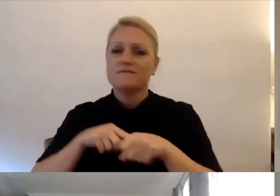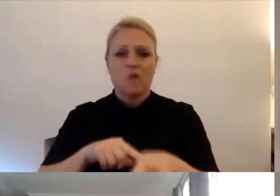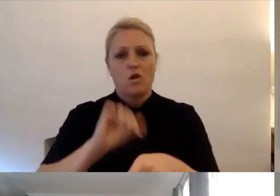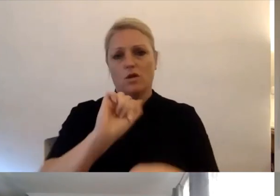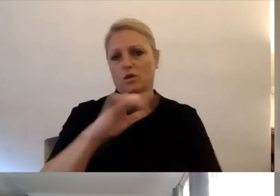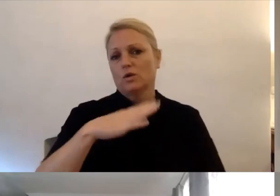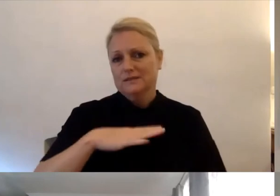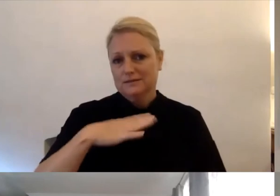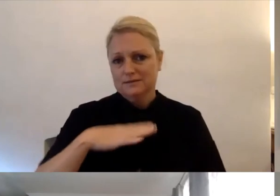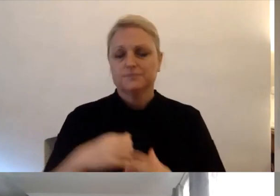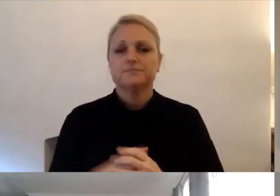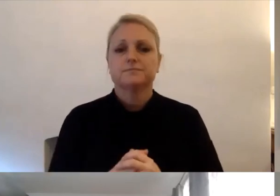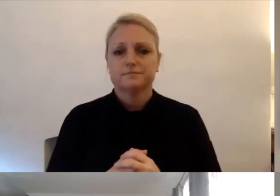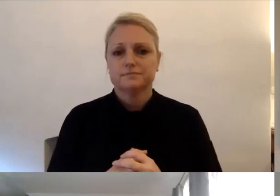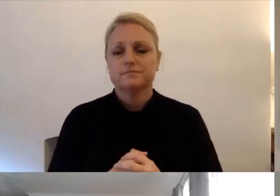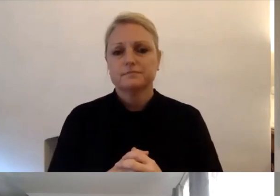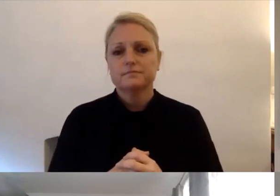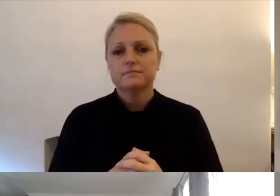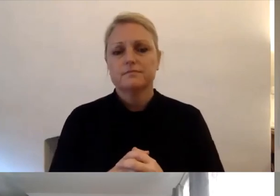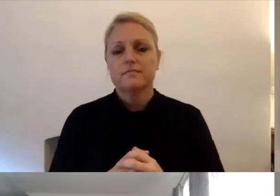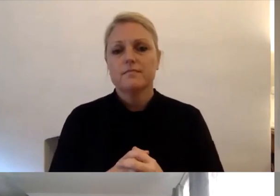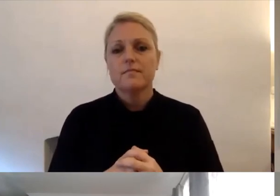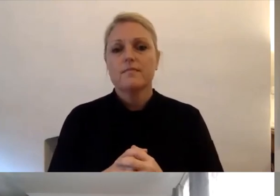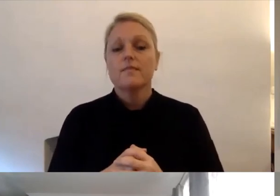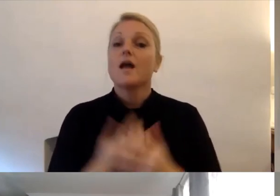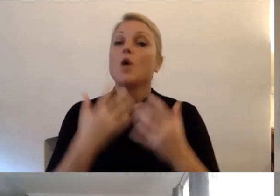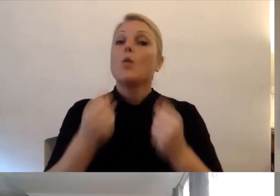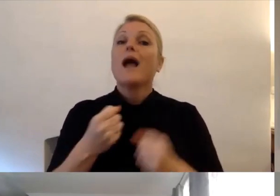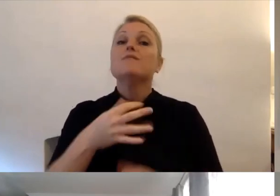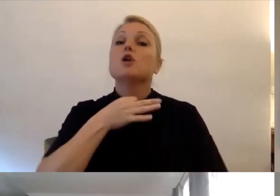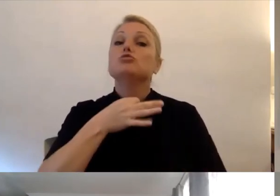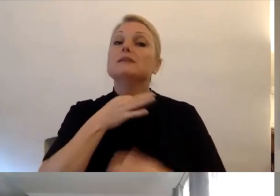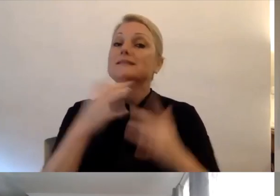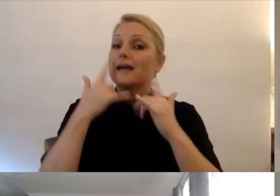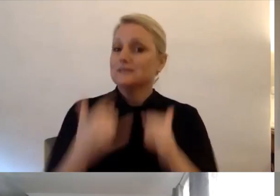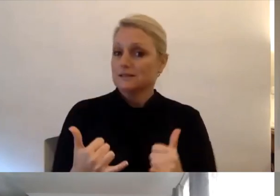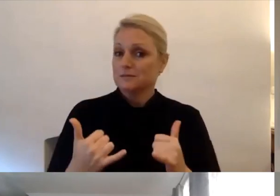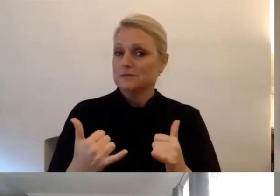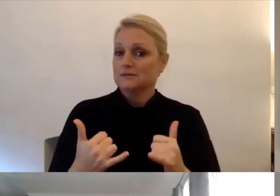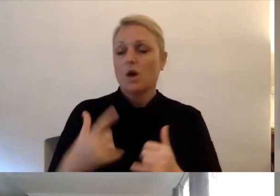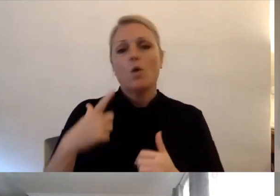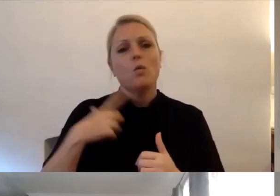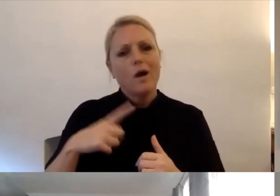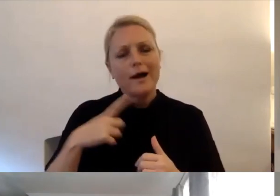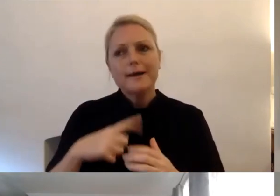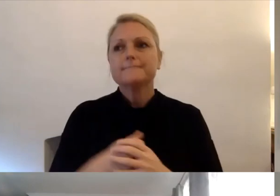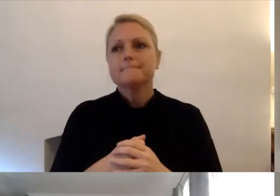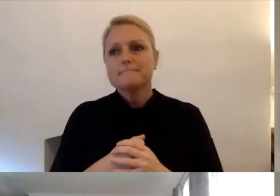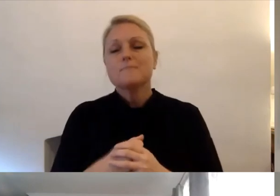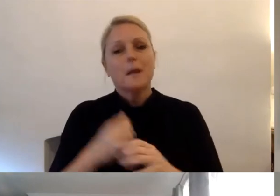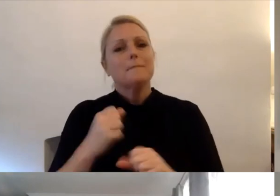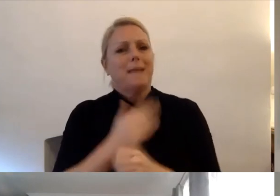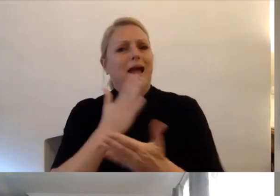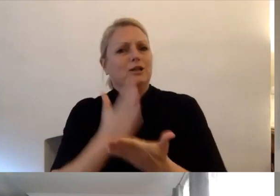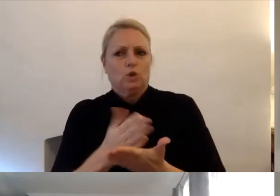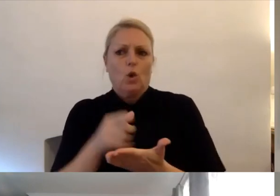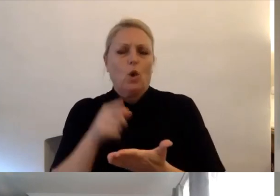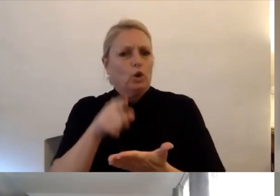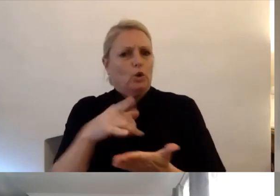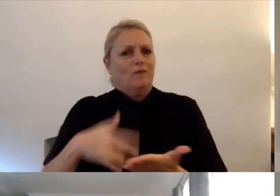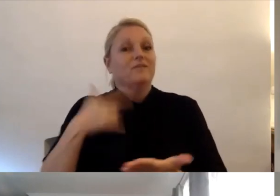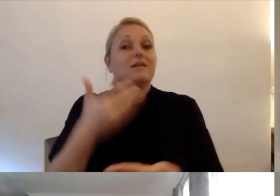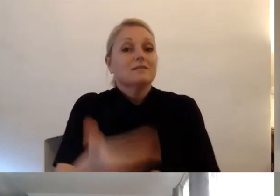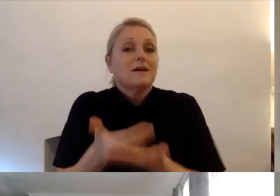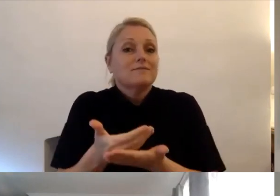We also complete a risk assessment with you and this is to ensure how safe you are at the moment in your